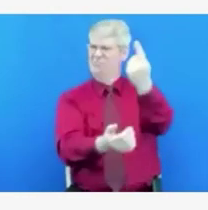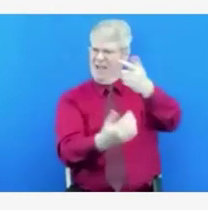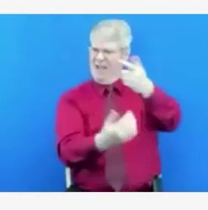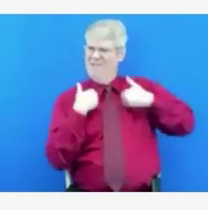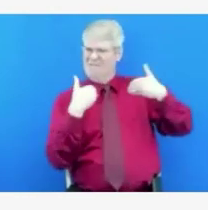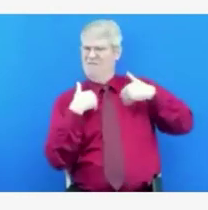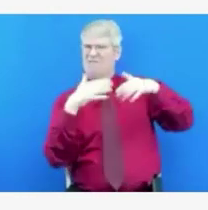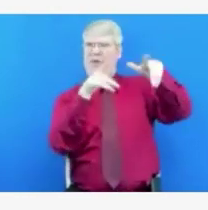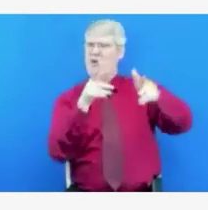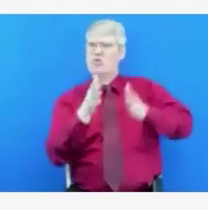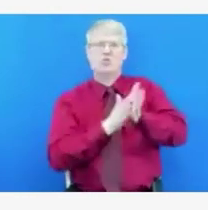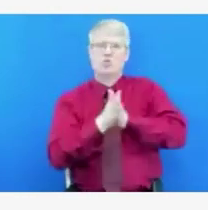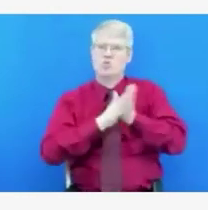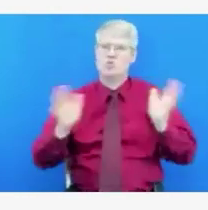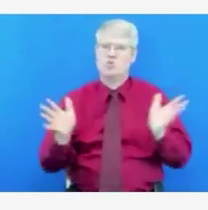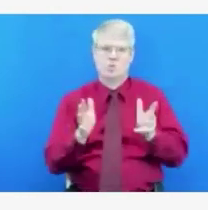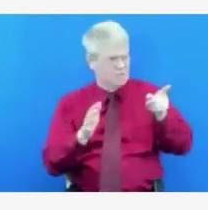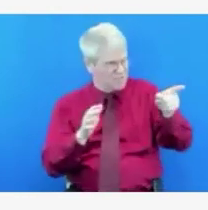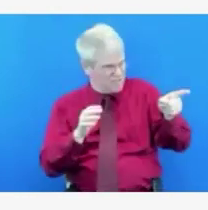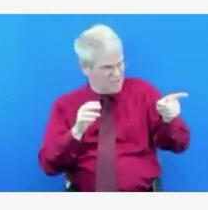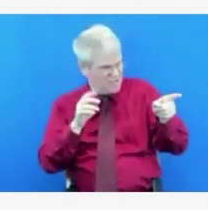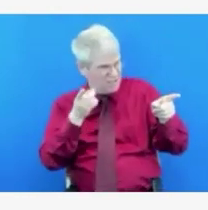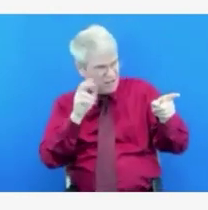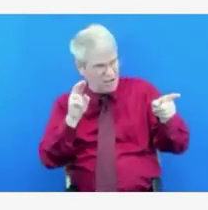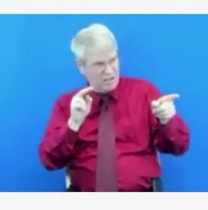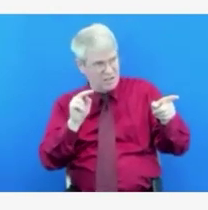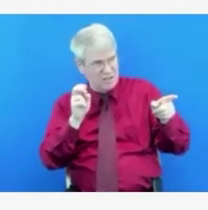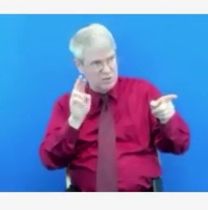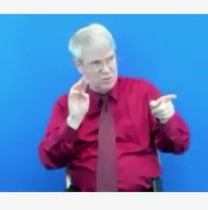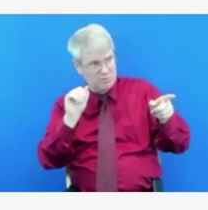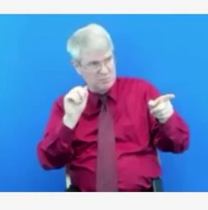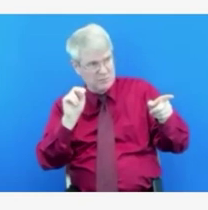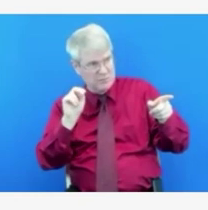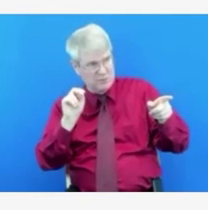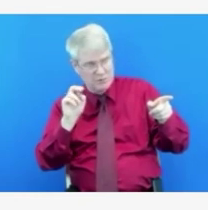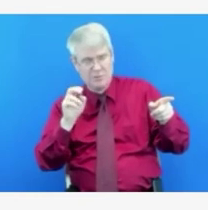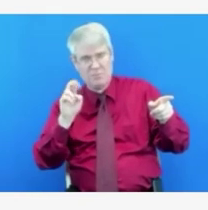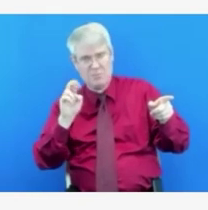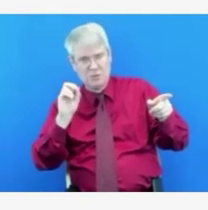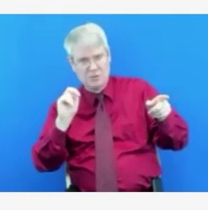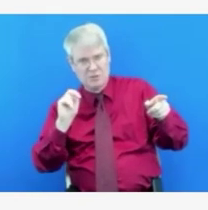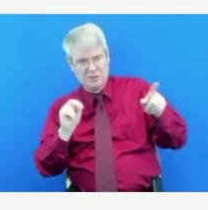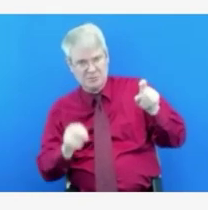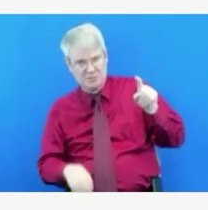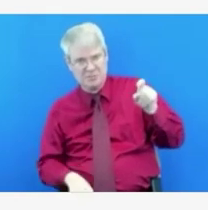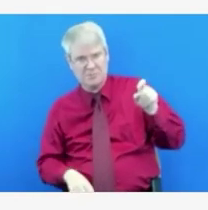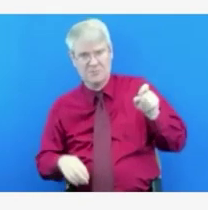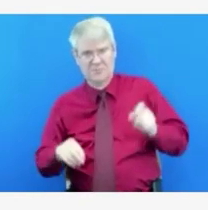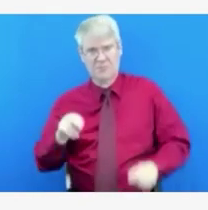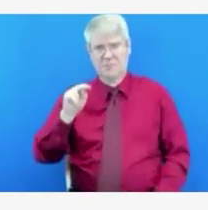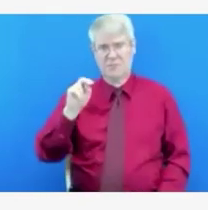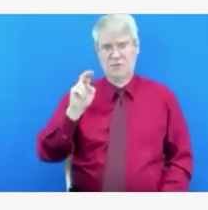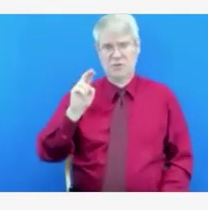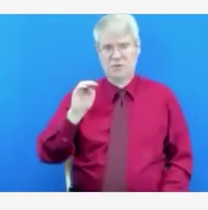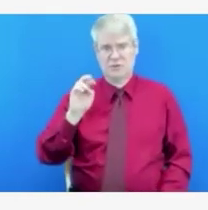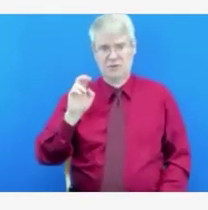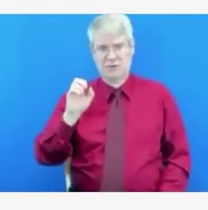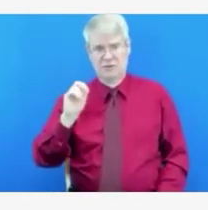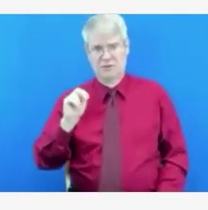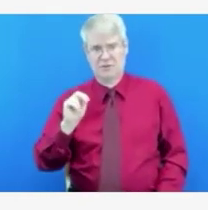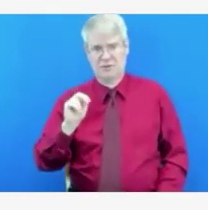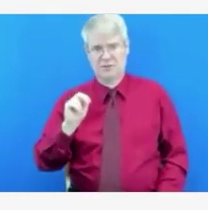Not a lot. one thing I do know is medical school applications are up nationally. And I do some work with the Idaho